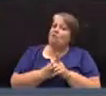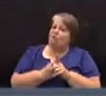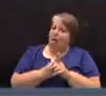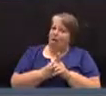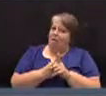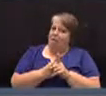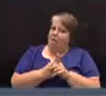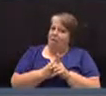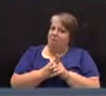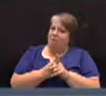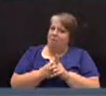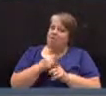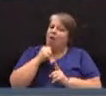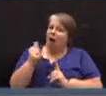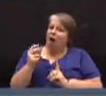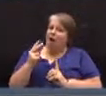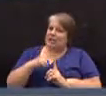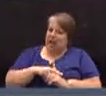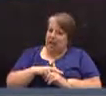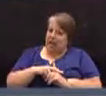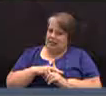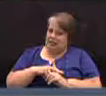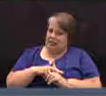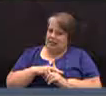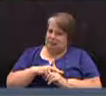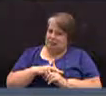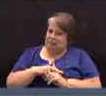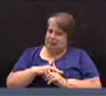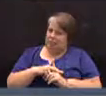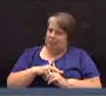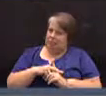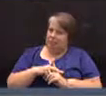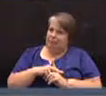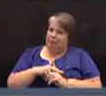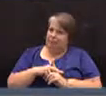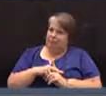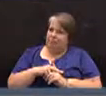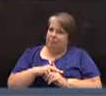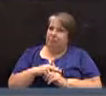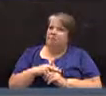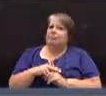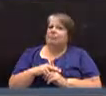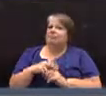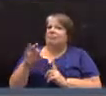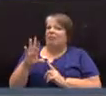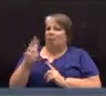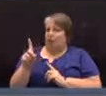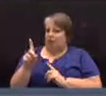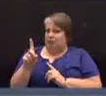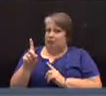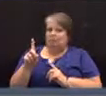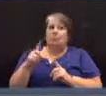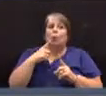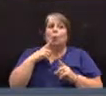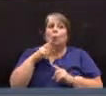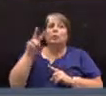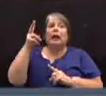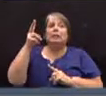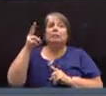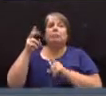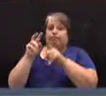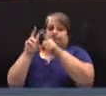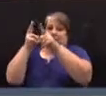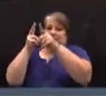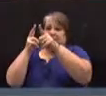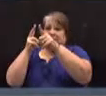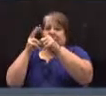undesignated reserve fund. Is there a second? Second.